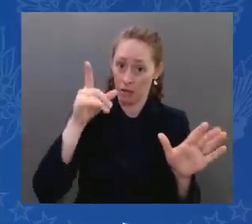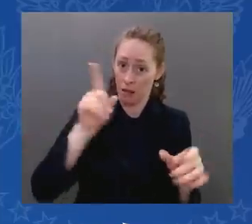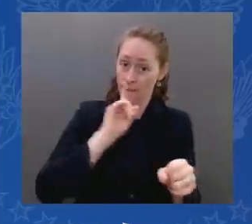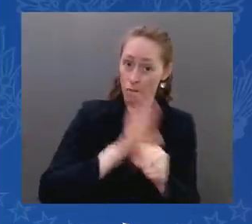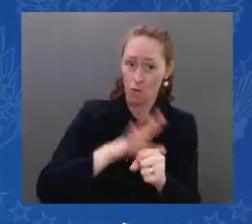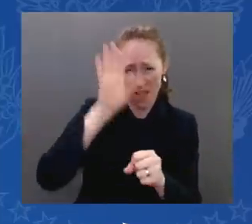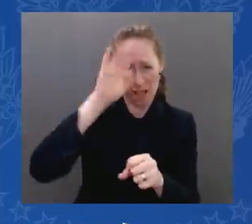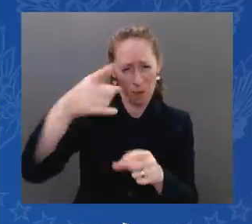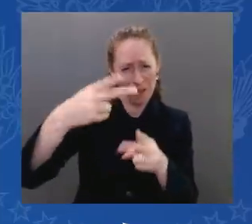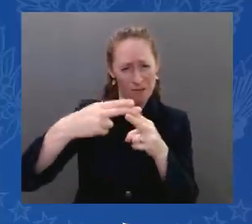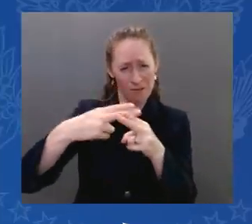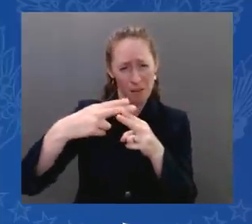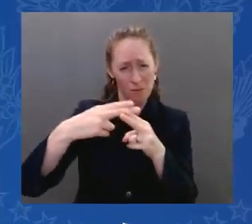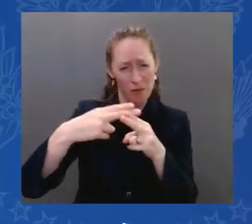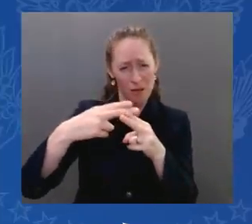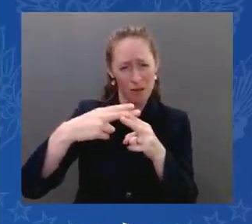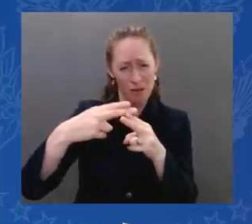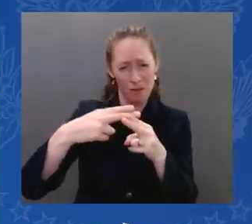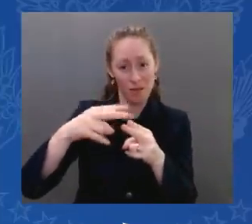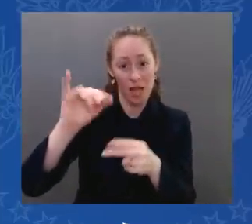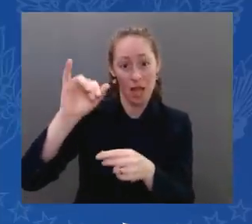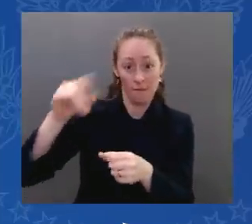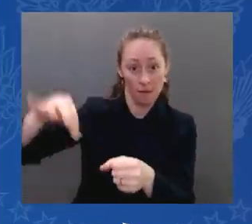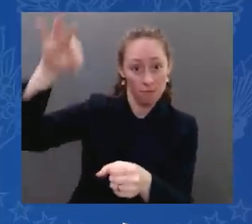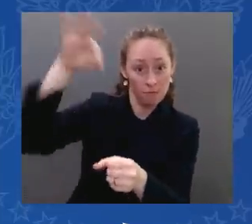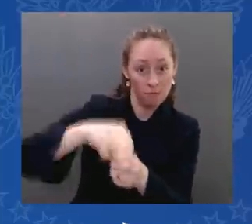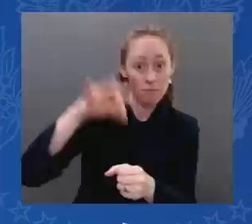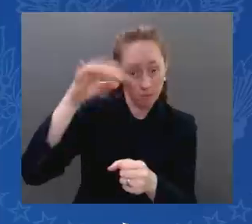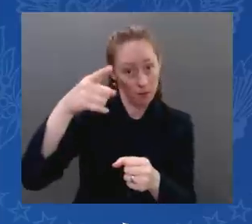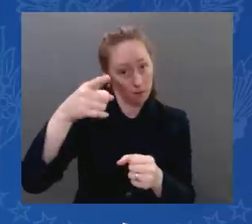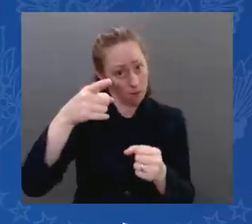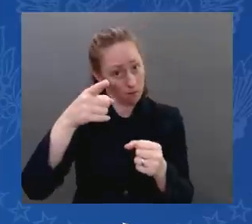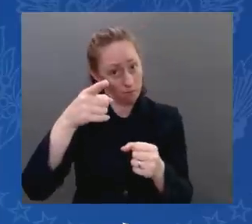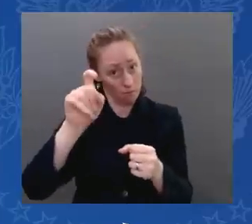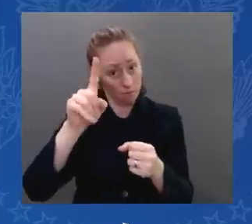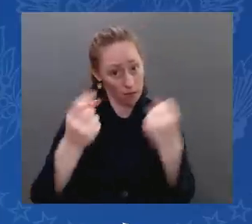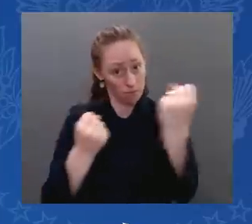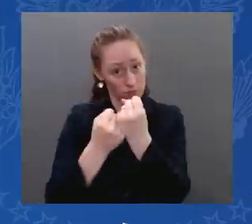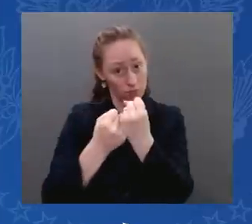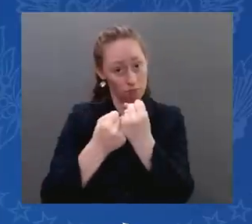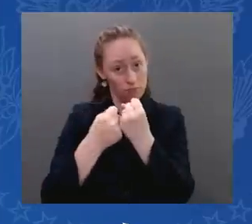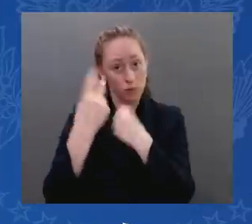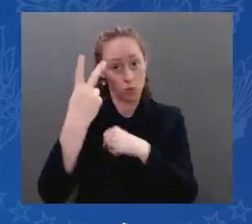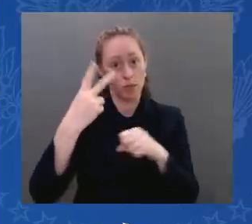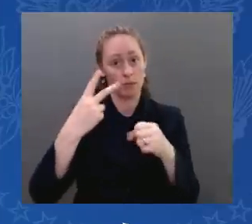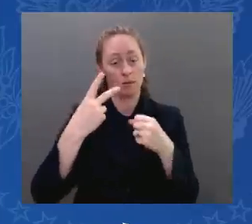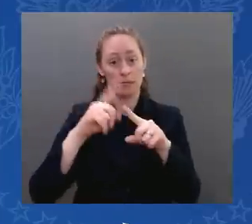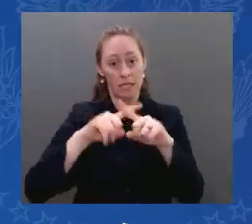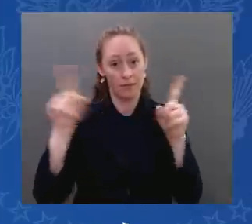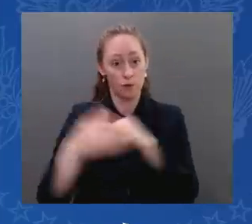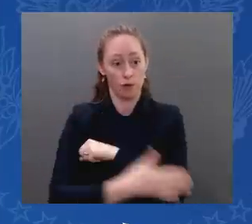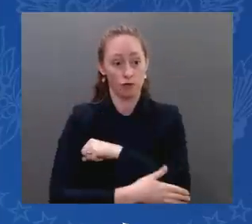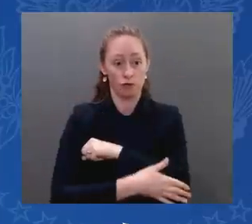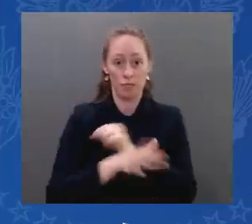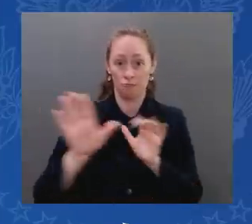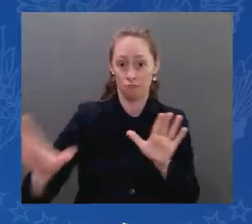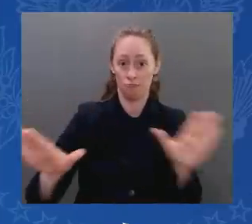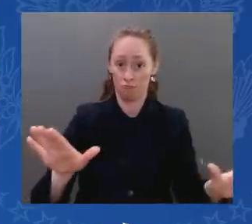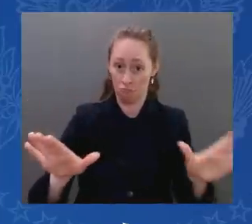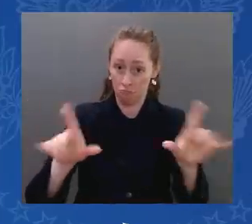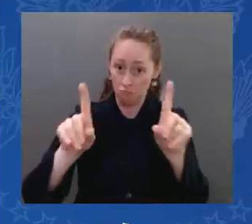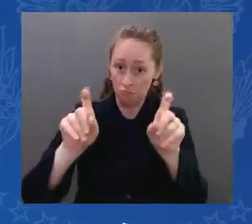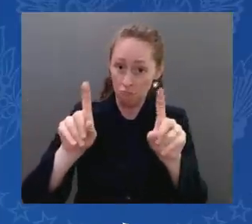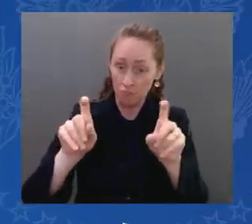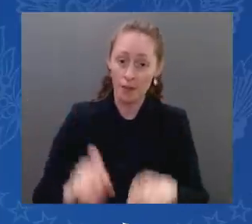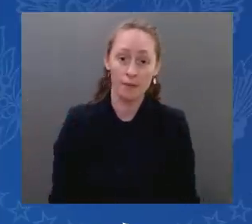With regard to Iran and convincing the Saudis and others that we mean what we say, is we mean